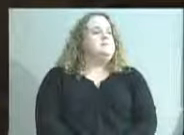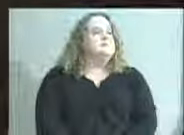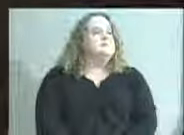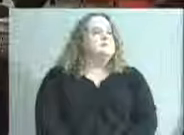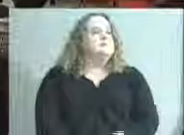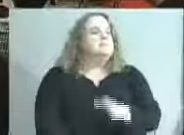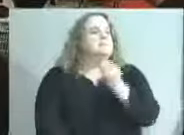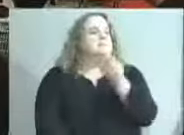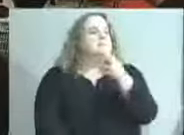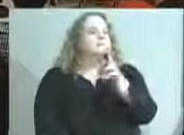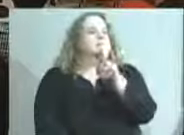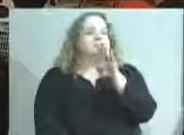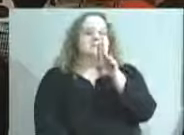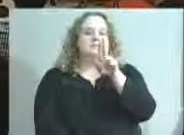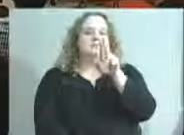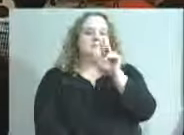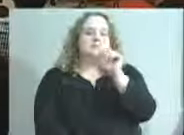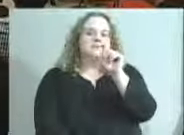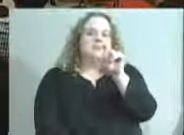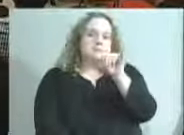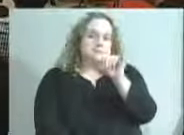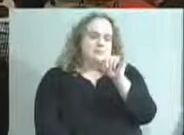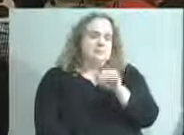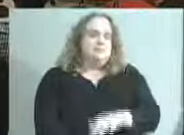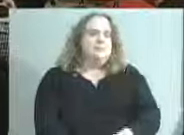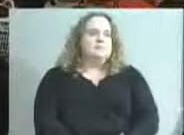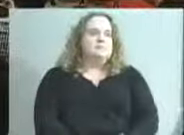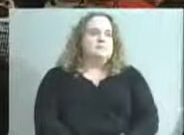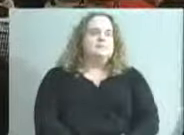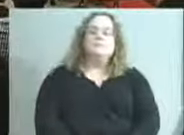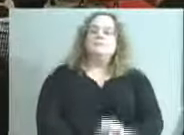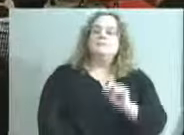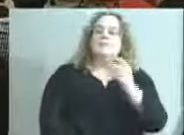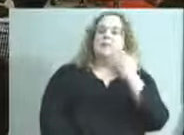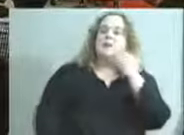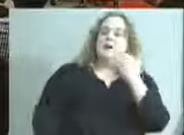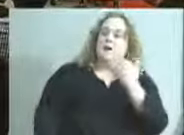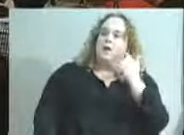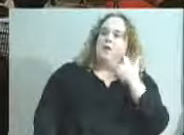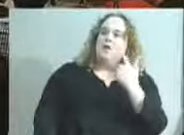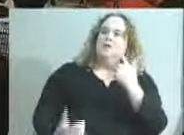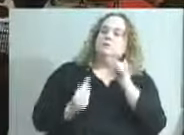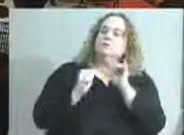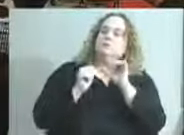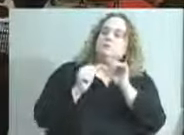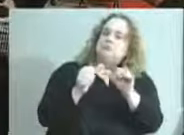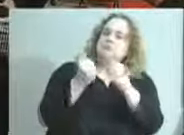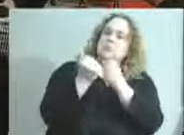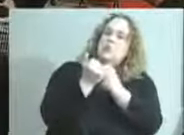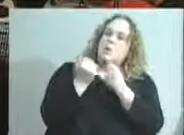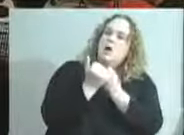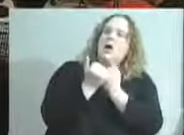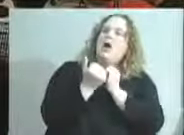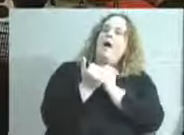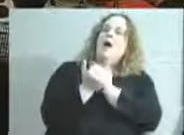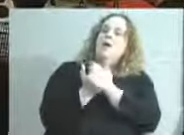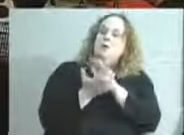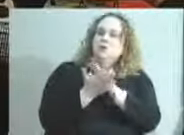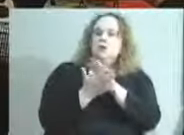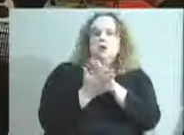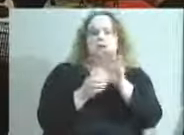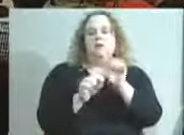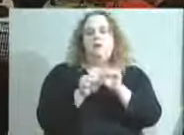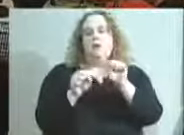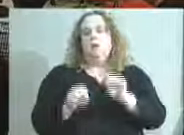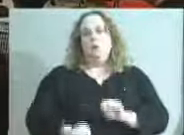Mr. Brady, would you begin the questioning? First of all, thank you for your continued support for our school system, and we're so happy